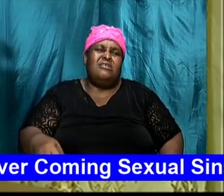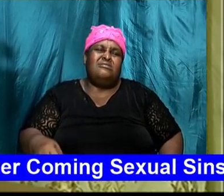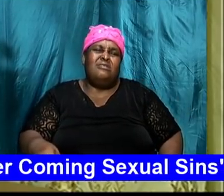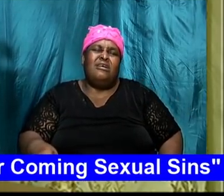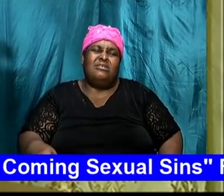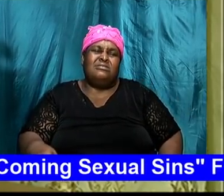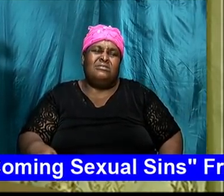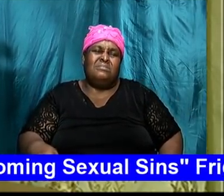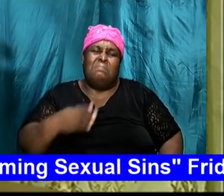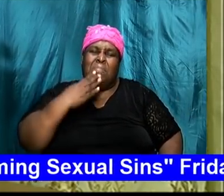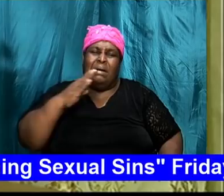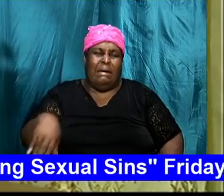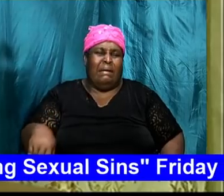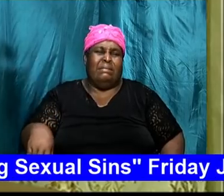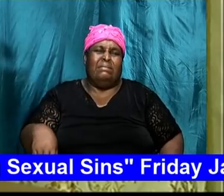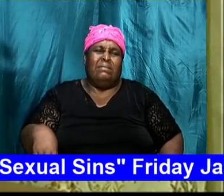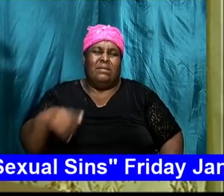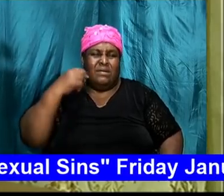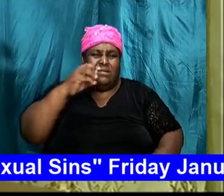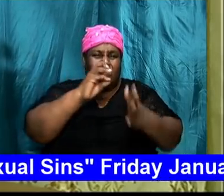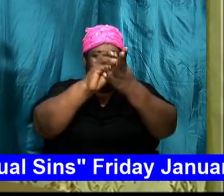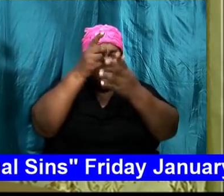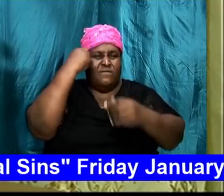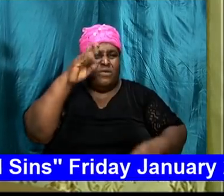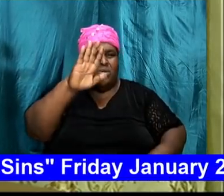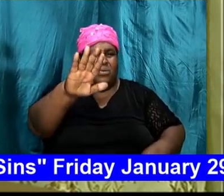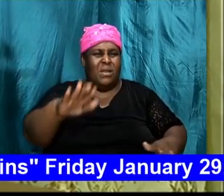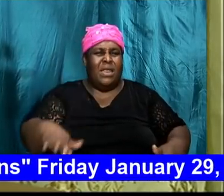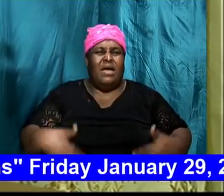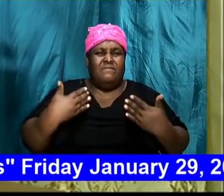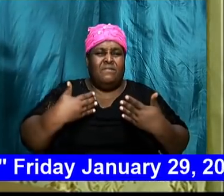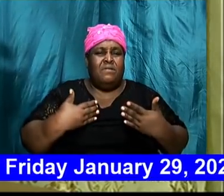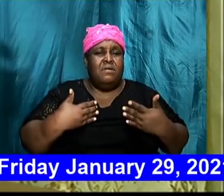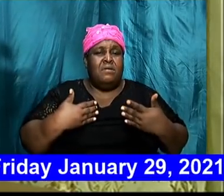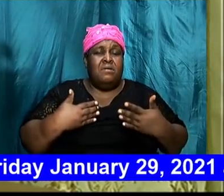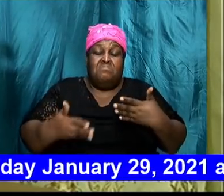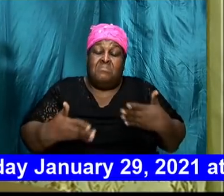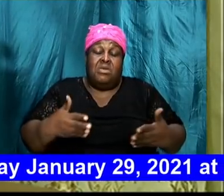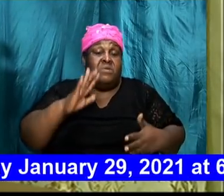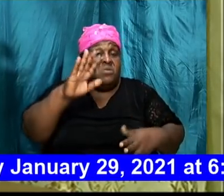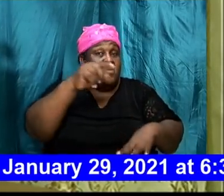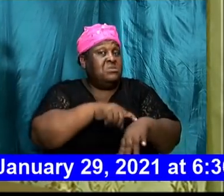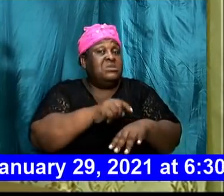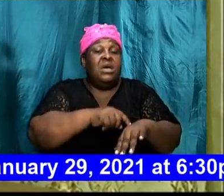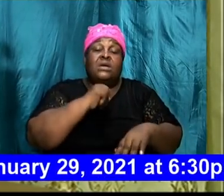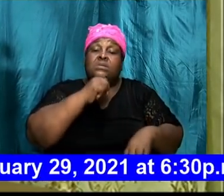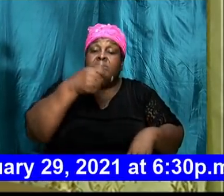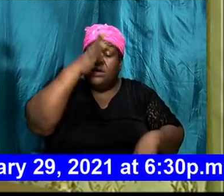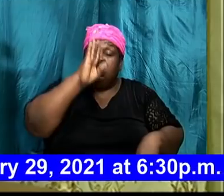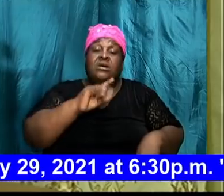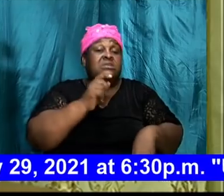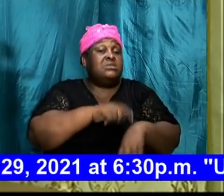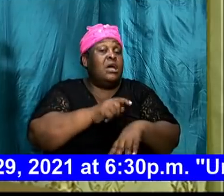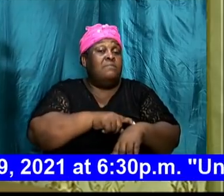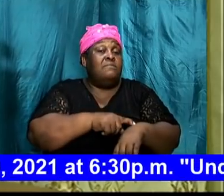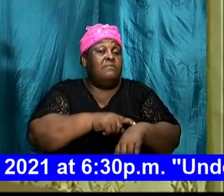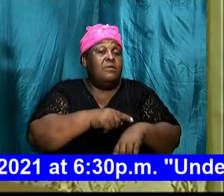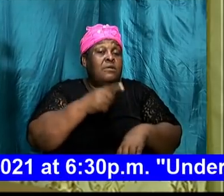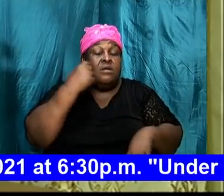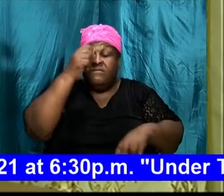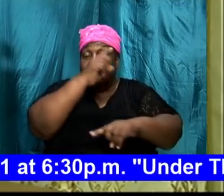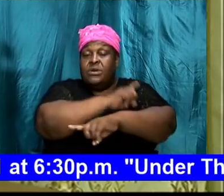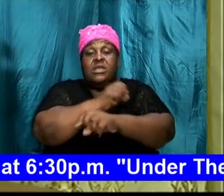for your life your time might not be God's time for a day with the Lord